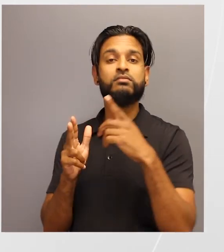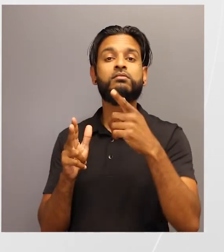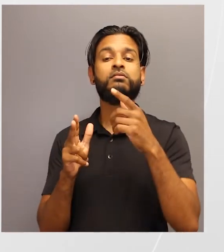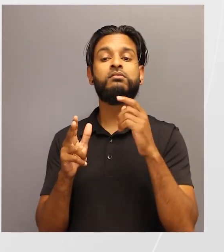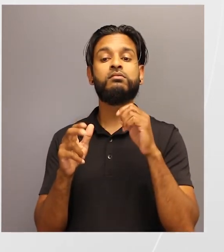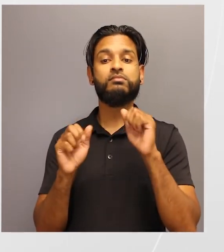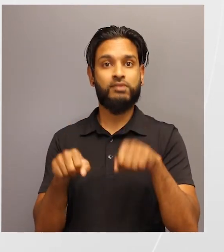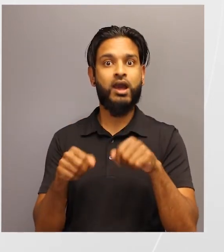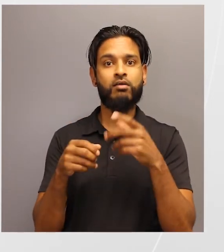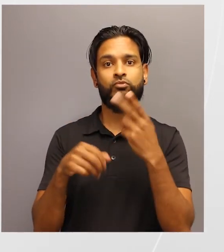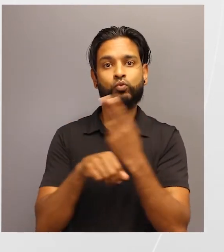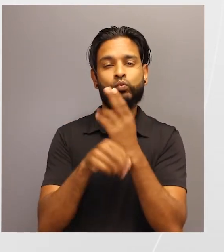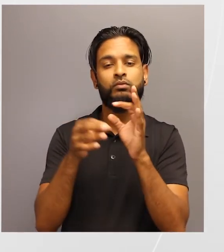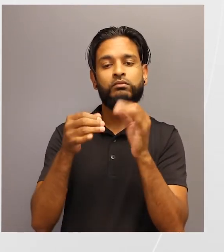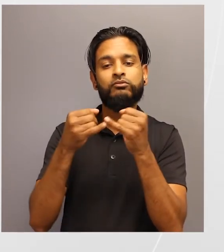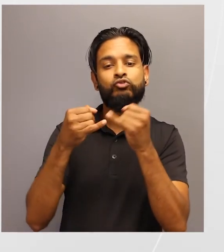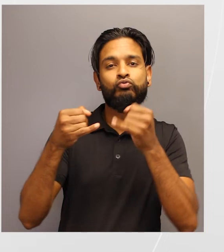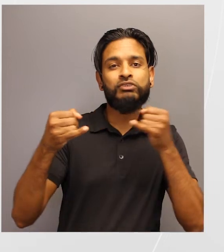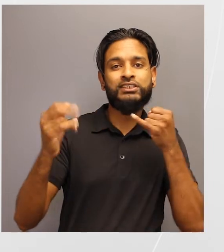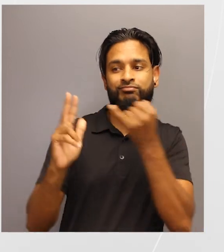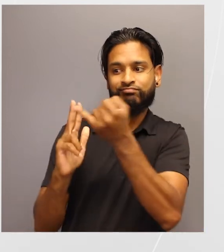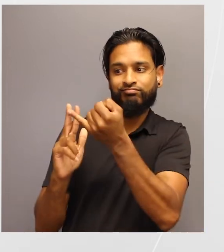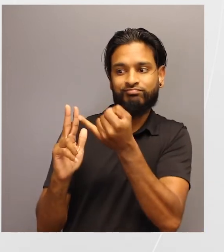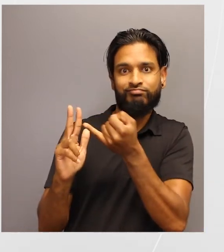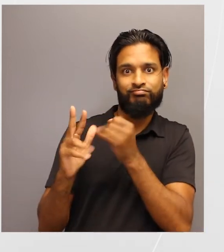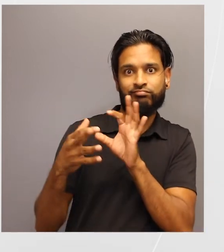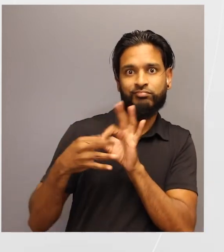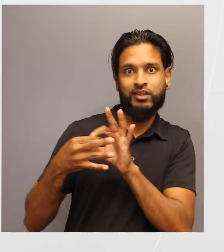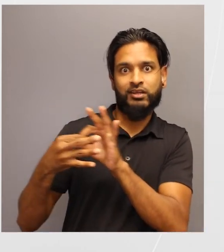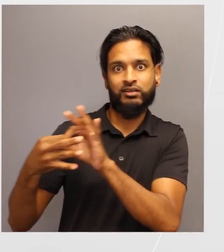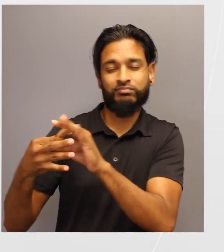even if they are unable to hold on to one another with their hands.